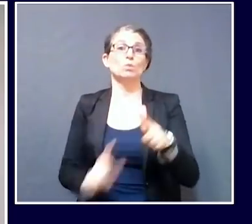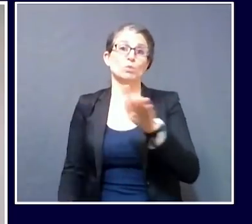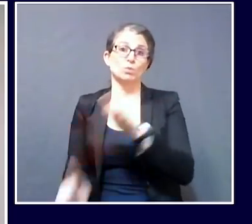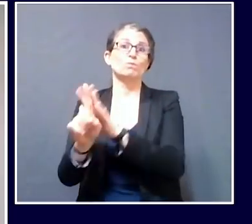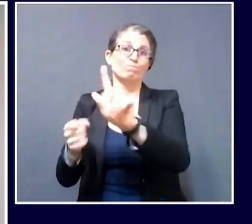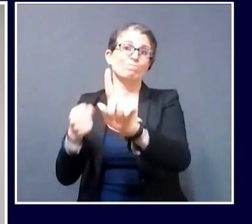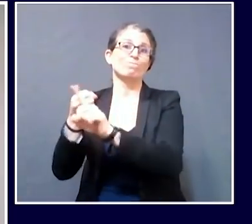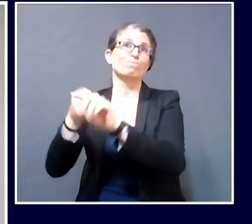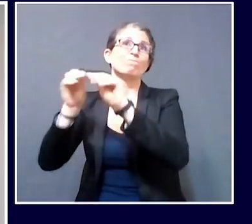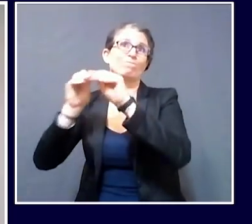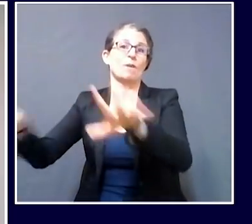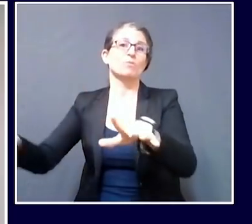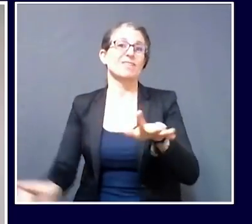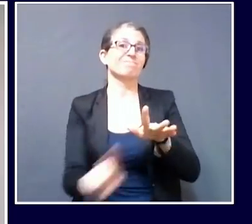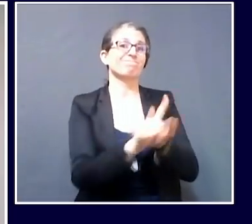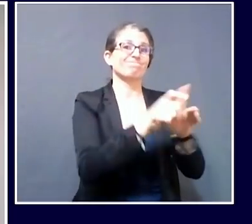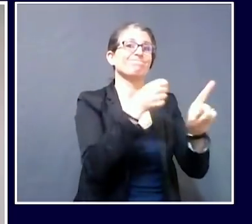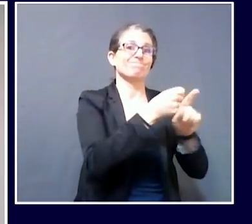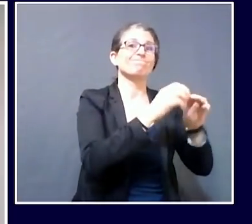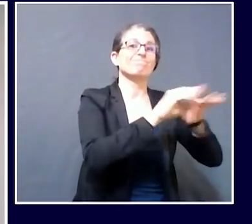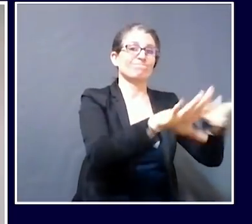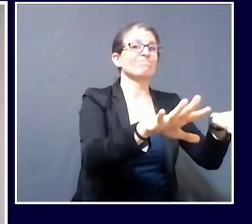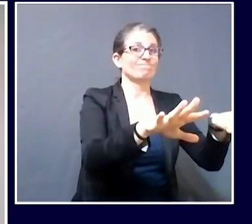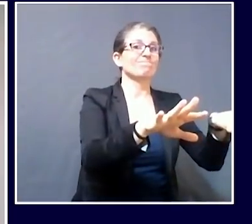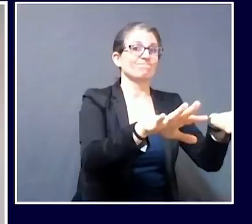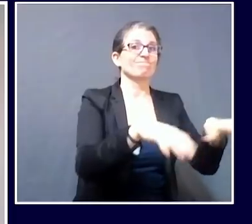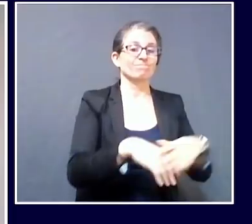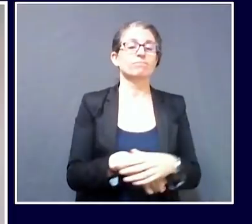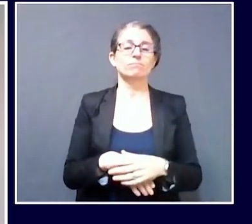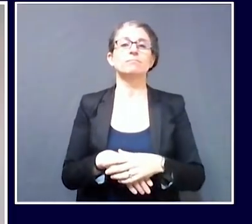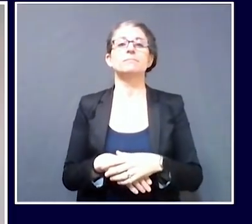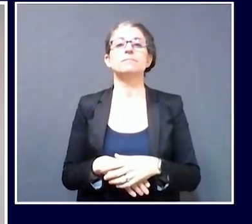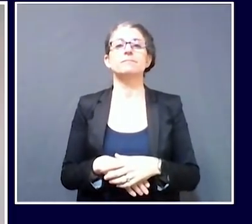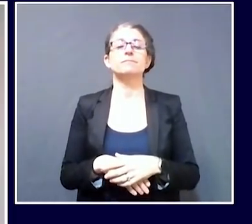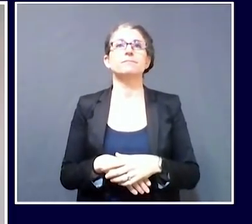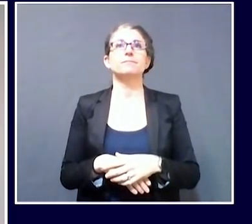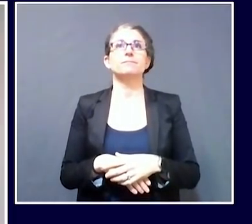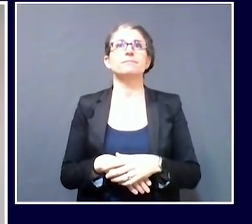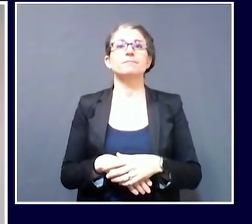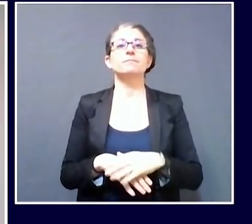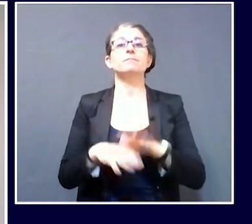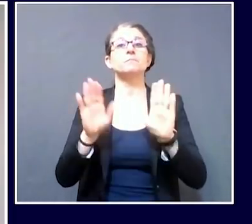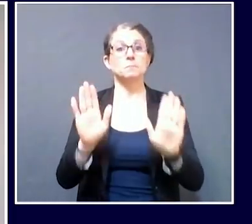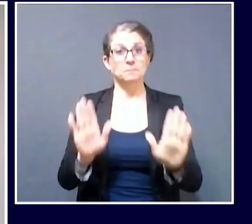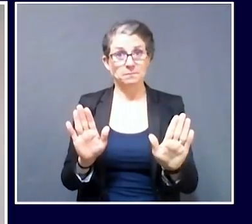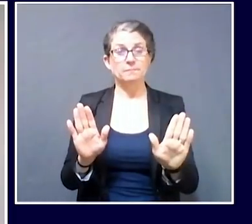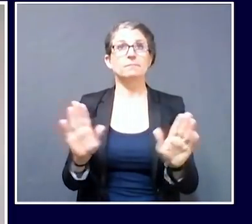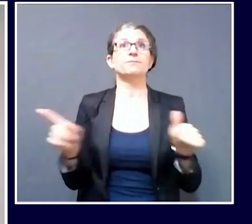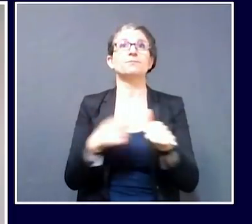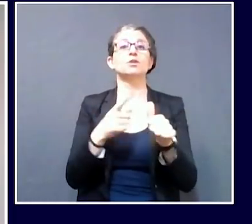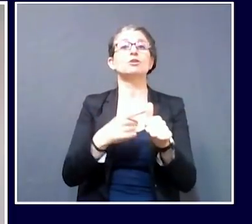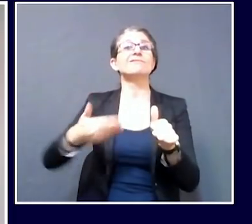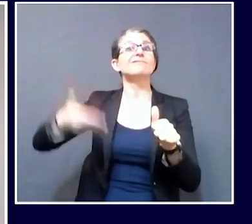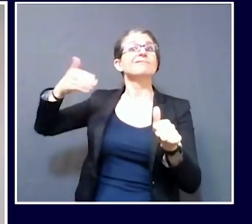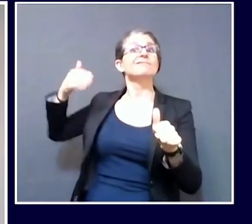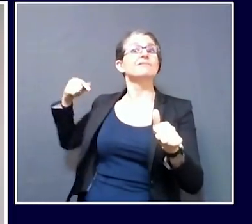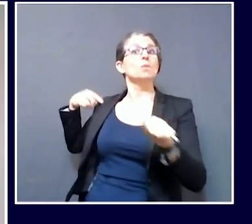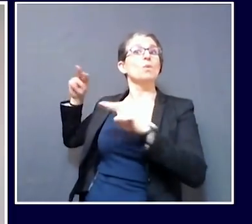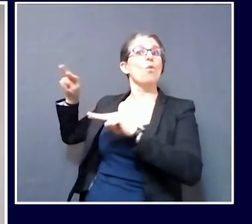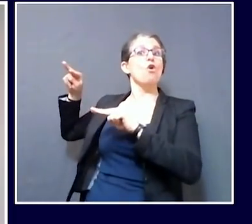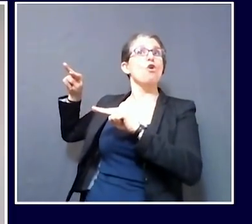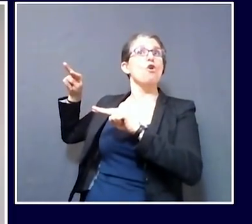has been involved with over the past several weeks. First, an update on some of the existing outbreaks in